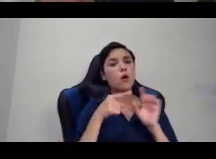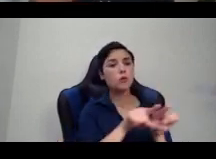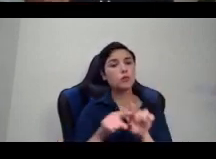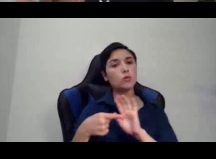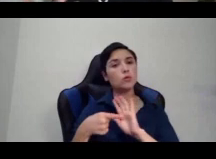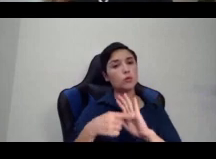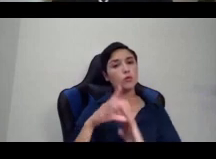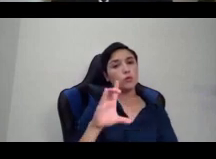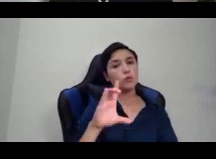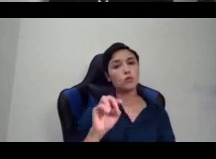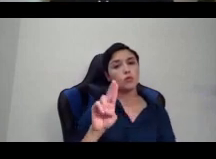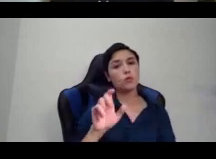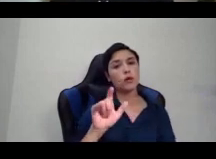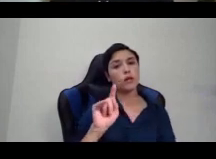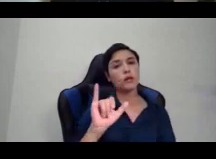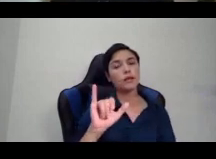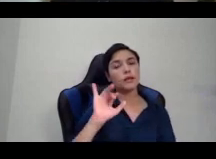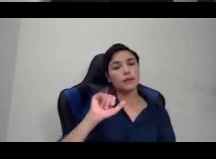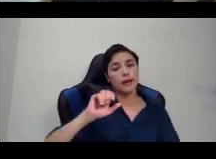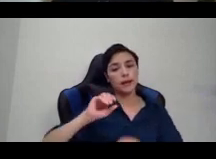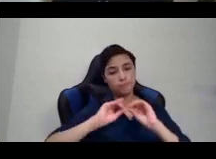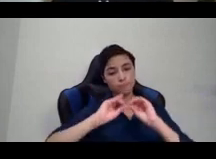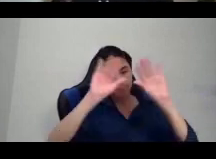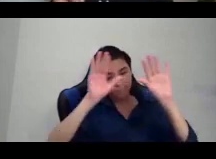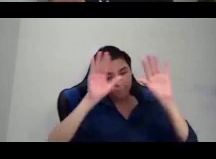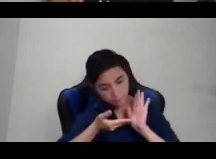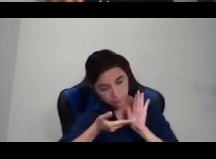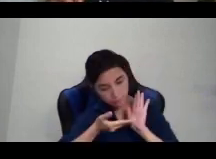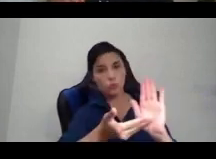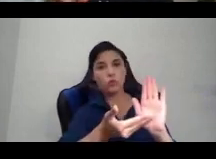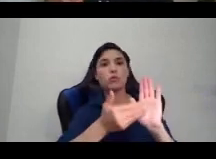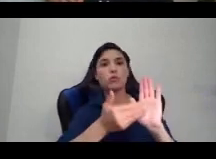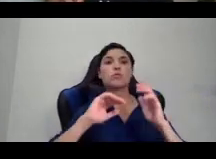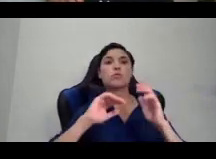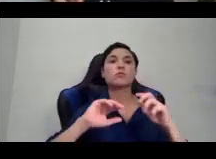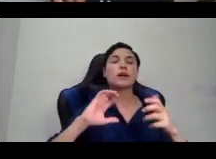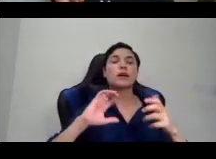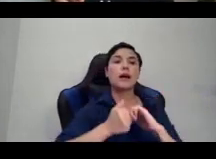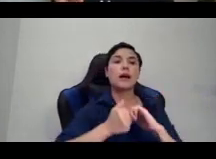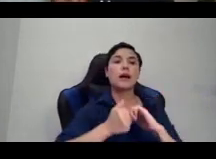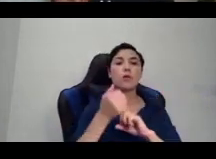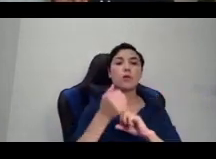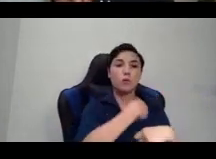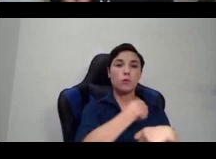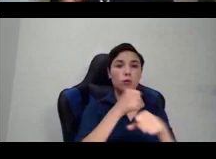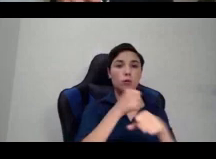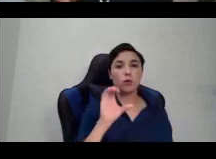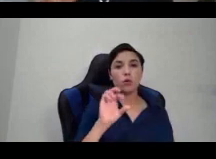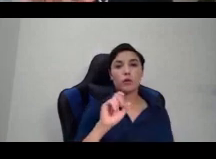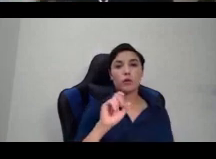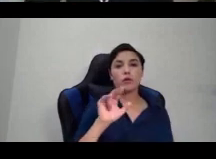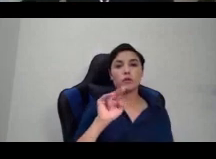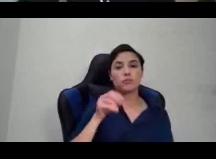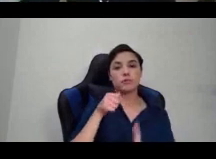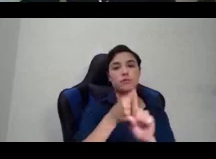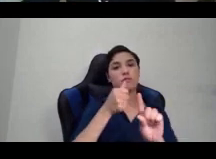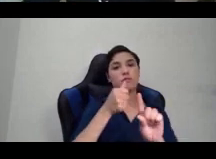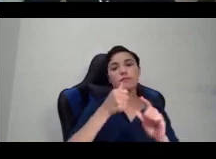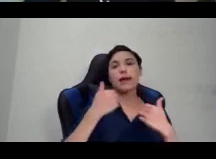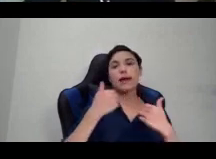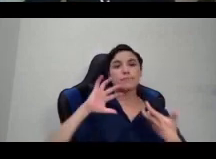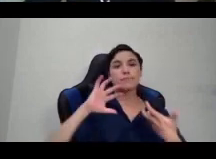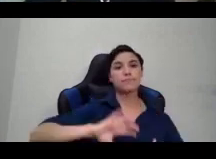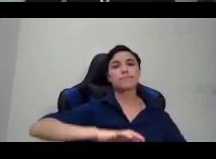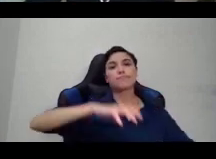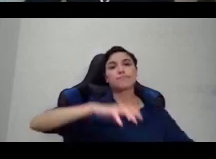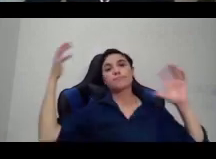the chaos of creation, or is also referred to as Nepantla, the in-between place from which creation springs in